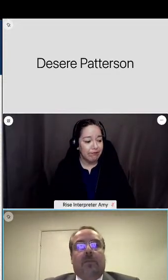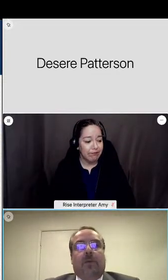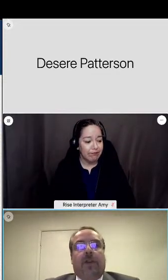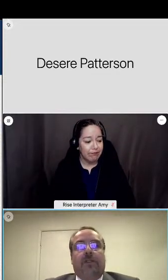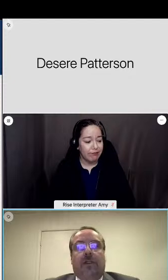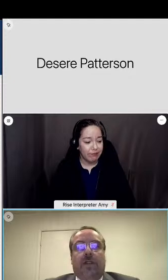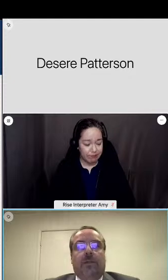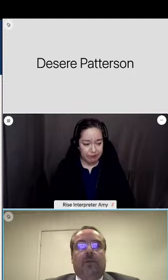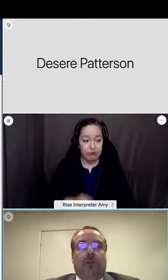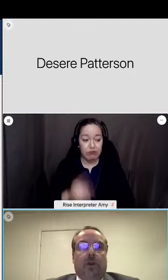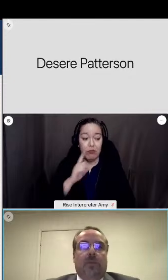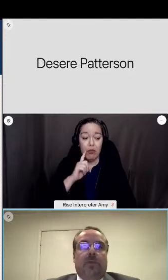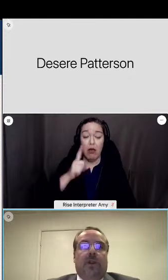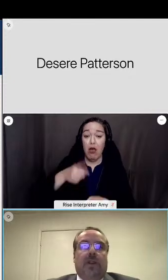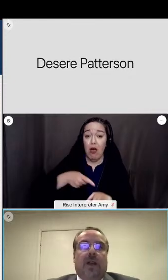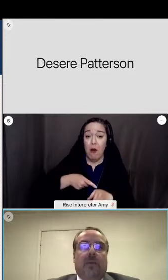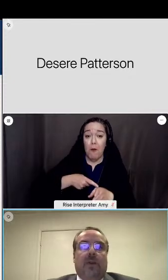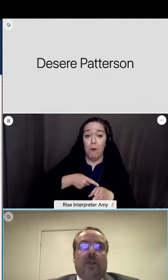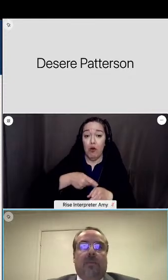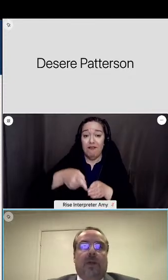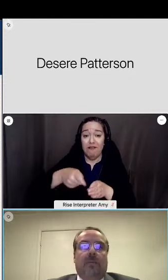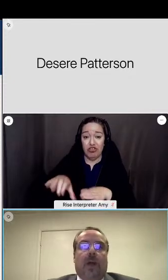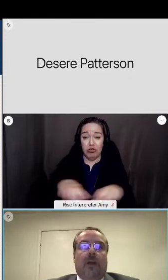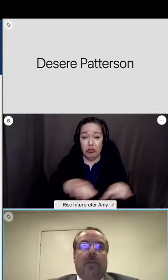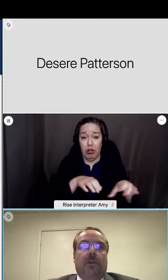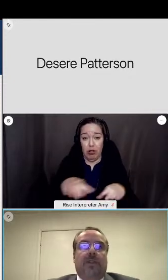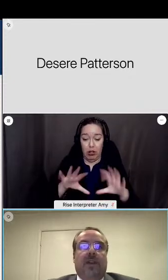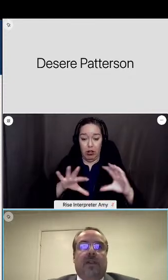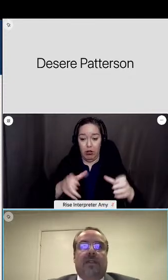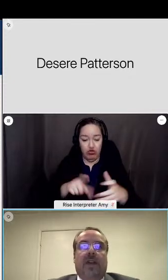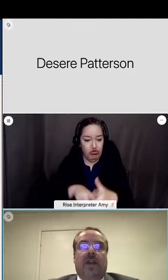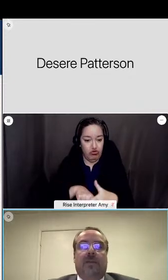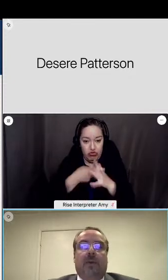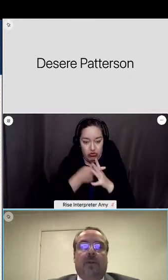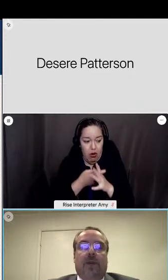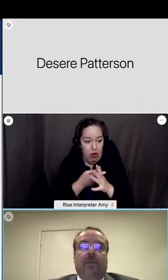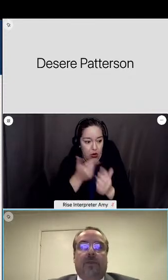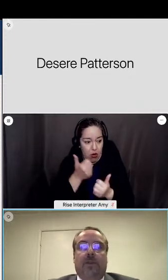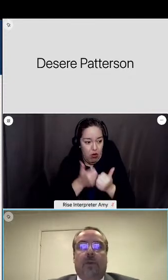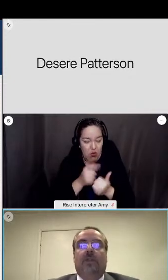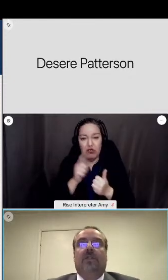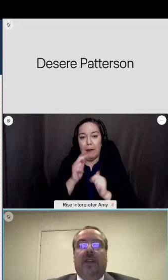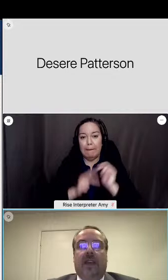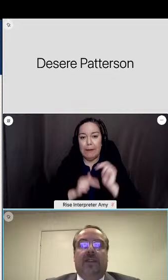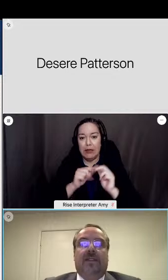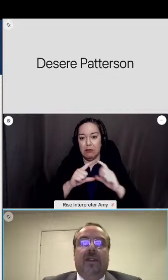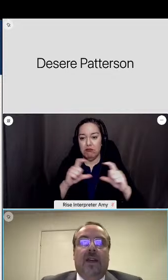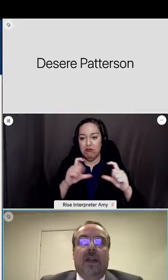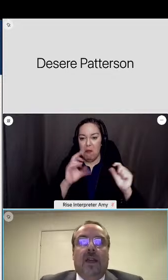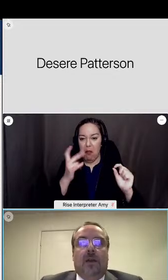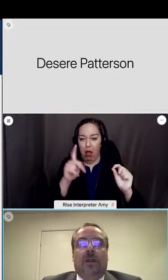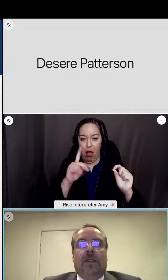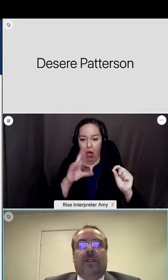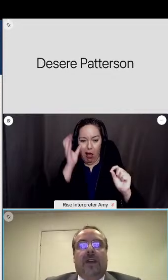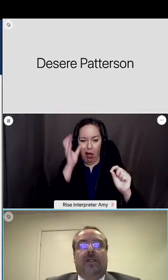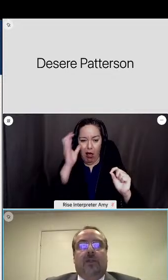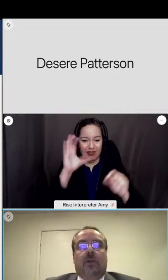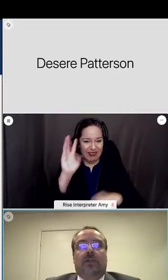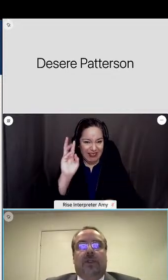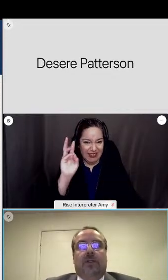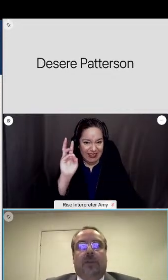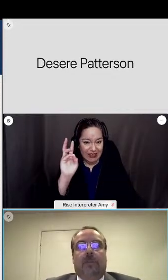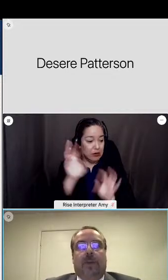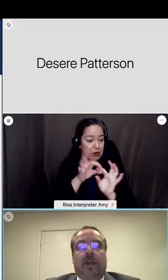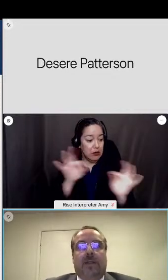the professionalism group started out with building block number six as a point of reference which states we designed